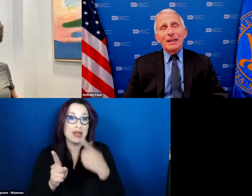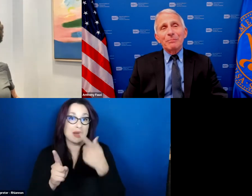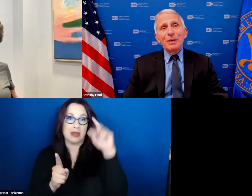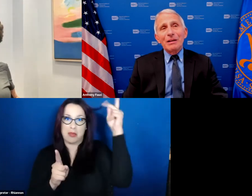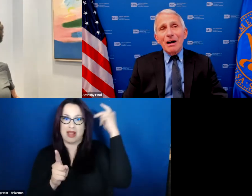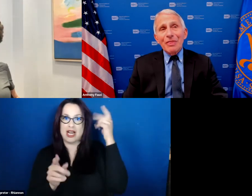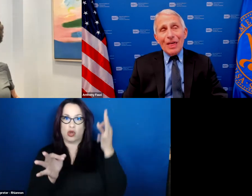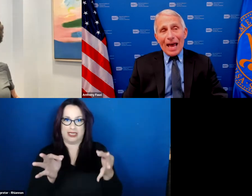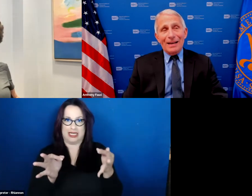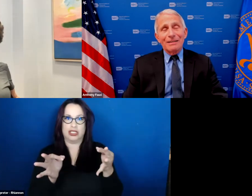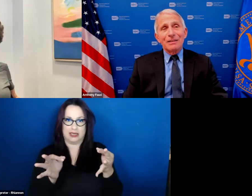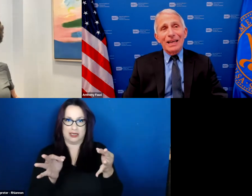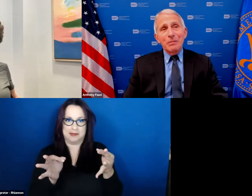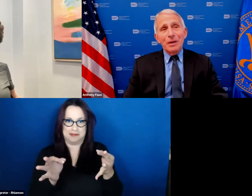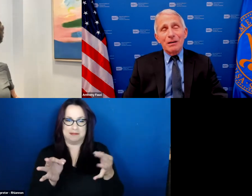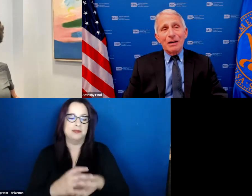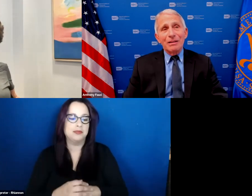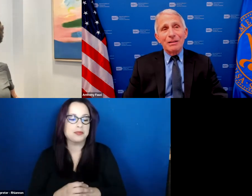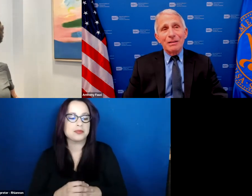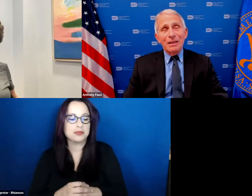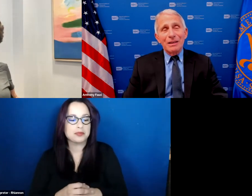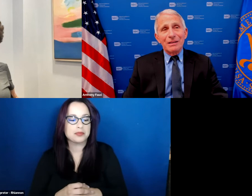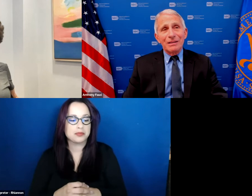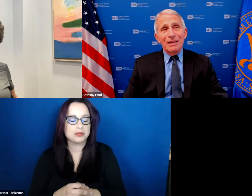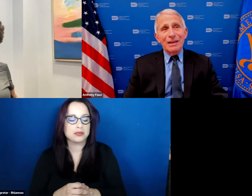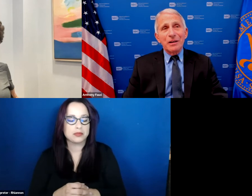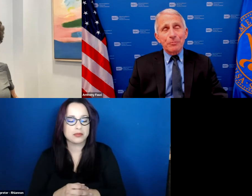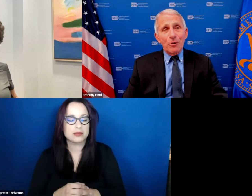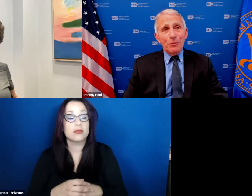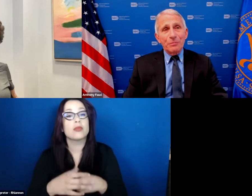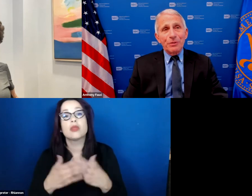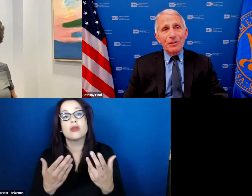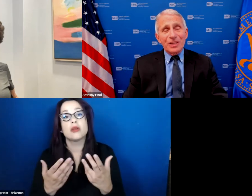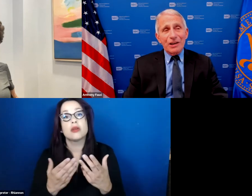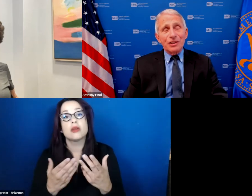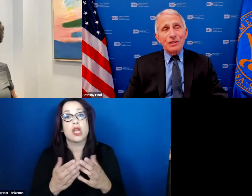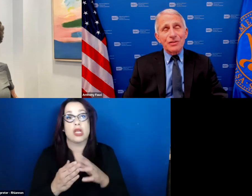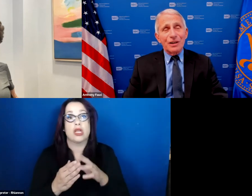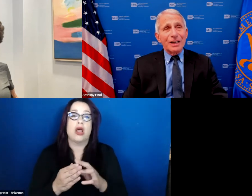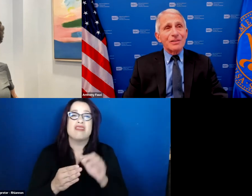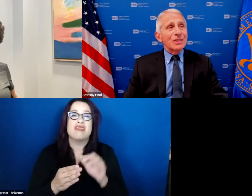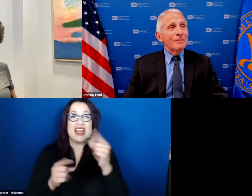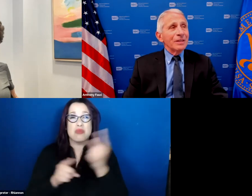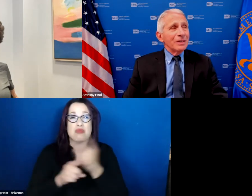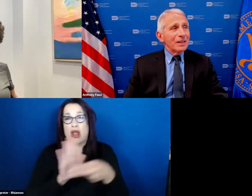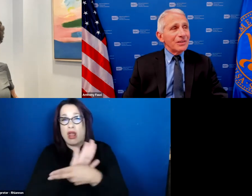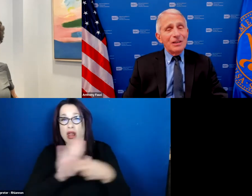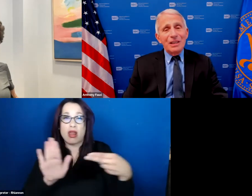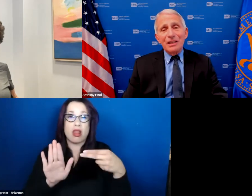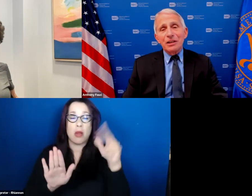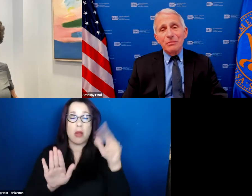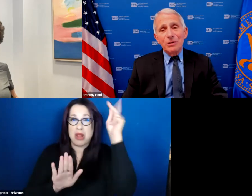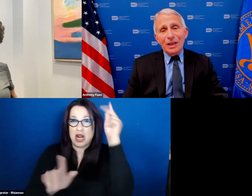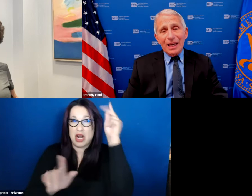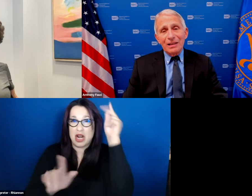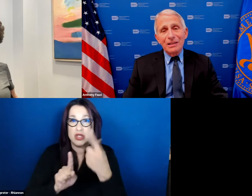but beyond that getting beyond the the inappropriate politicization of science is the